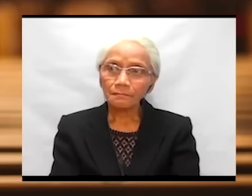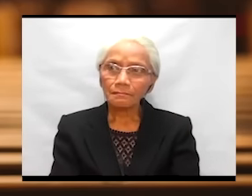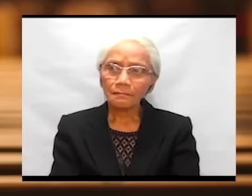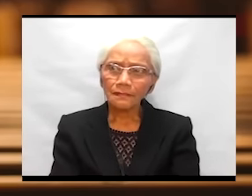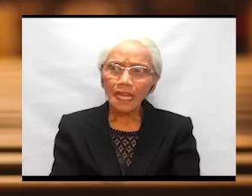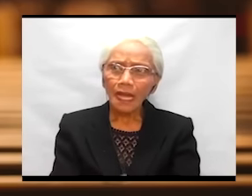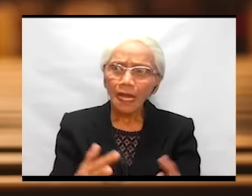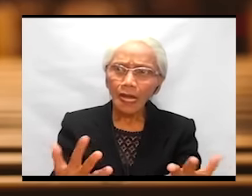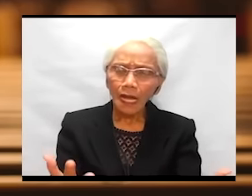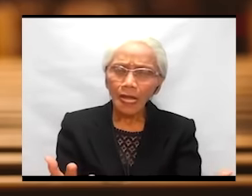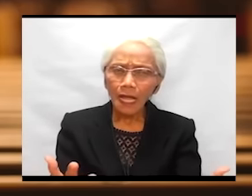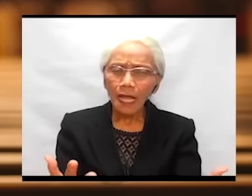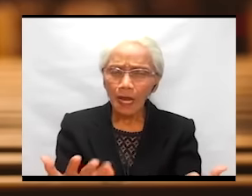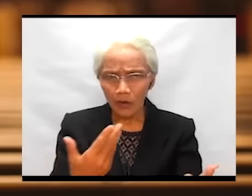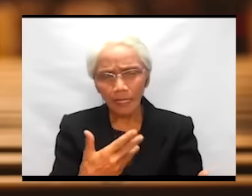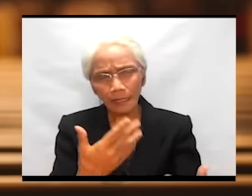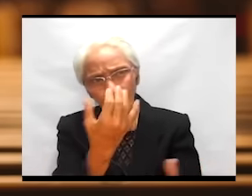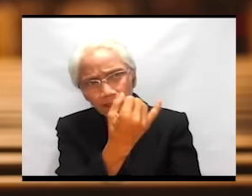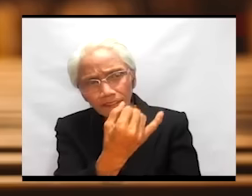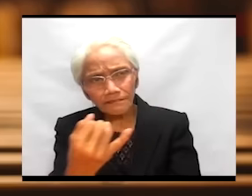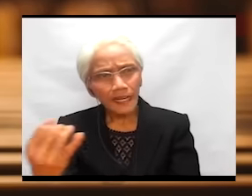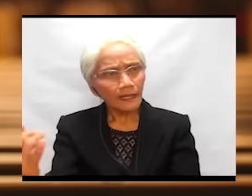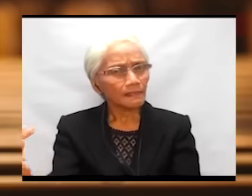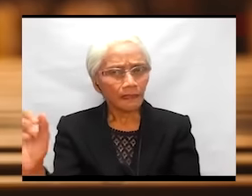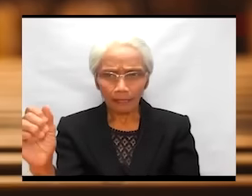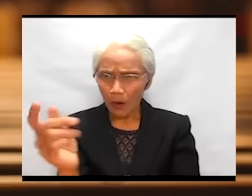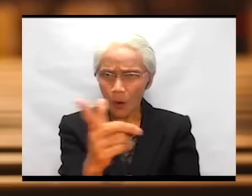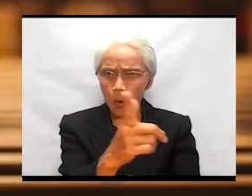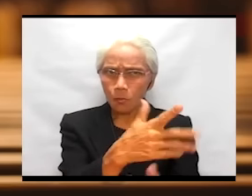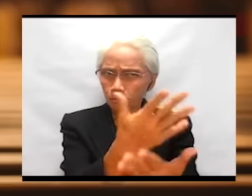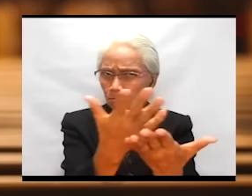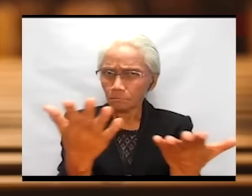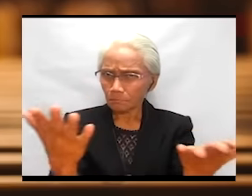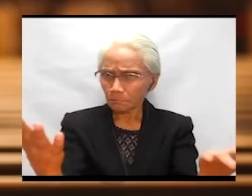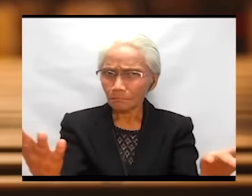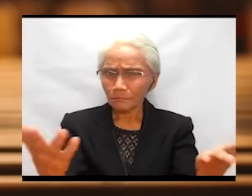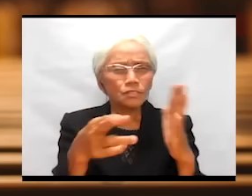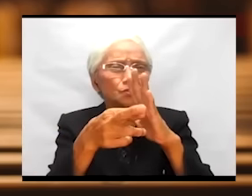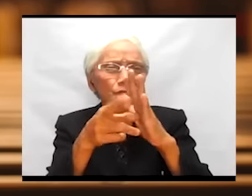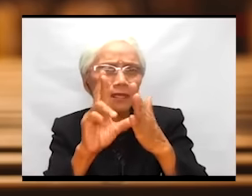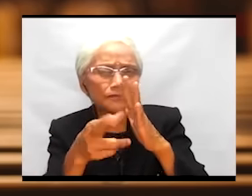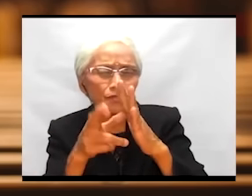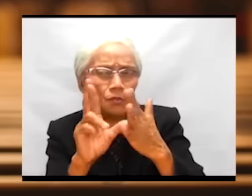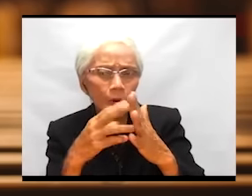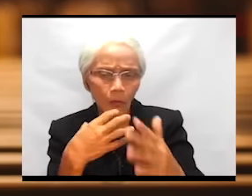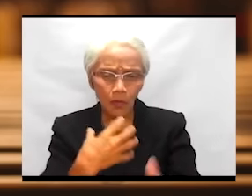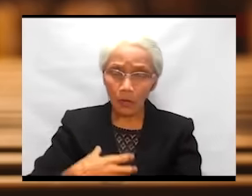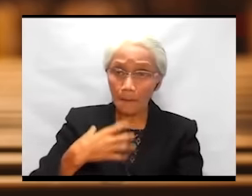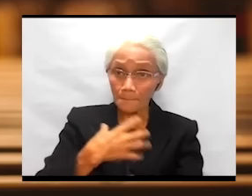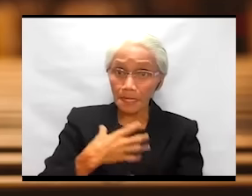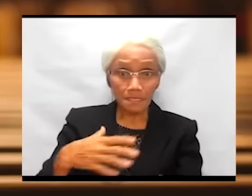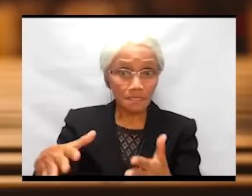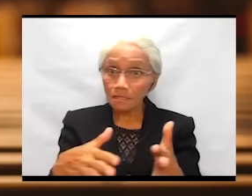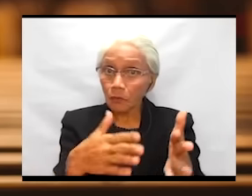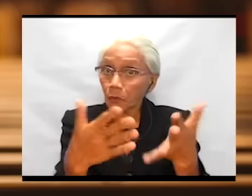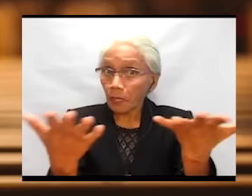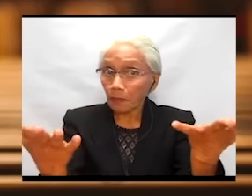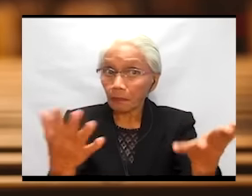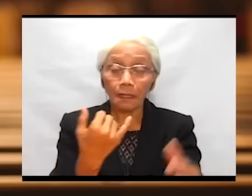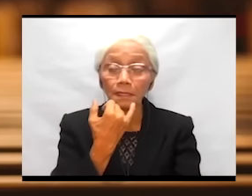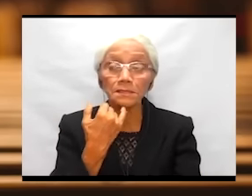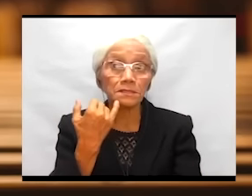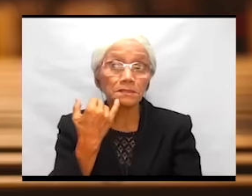And I also invited all of us to review our complaints the way the